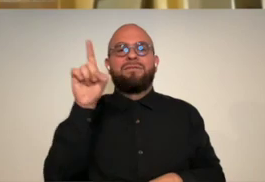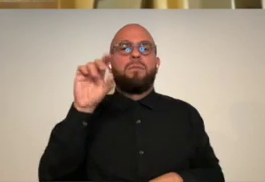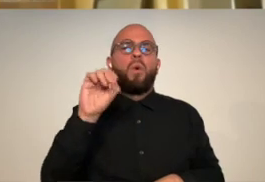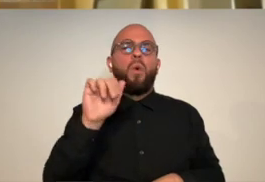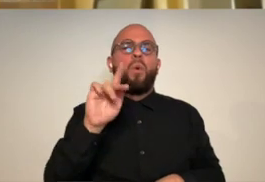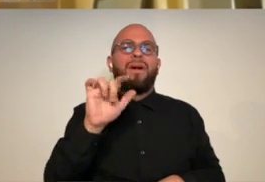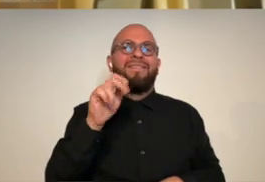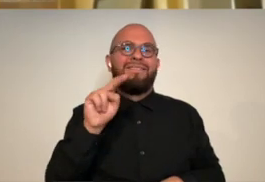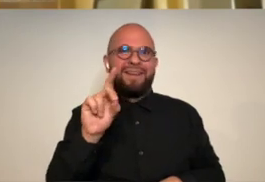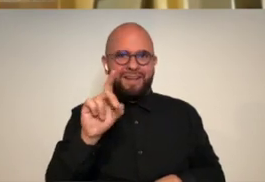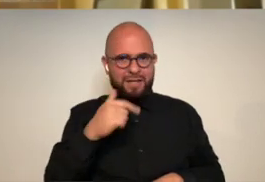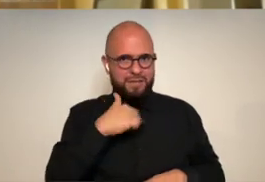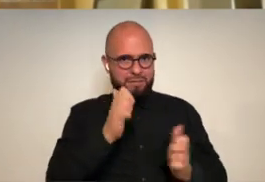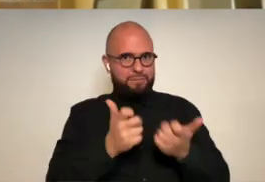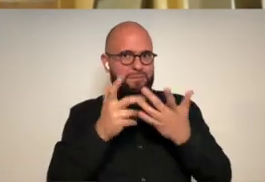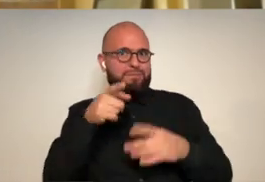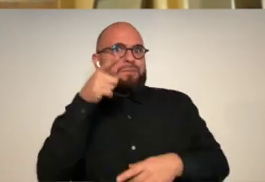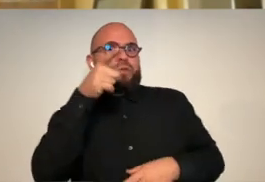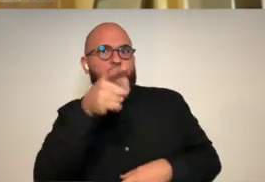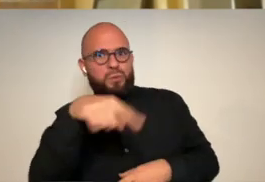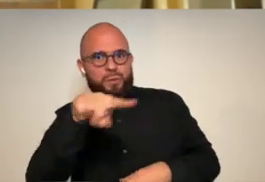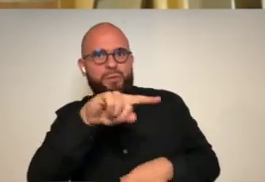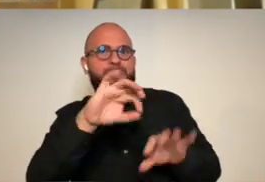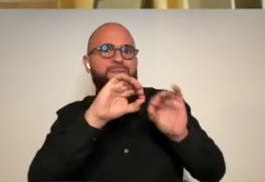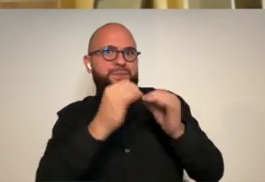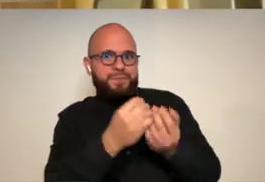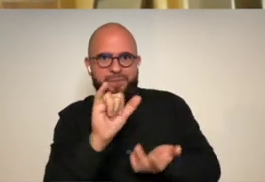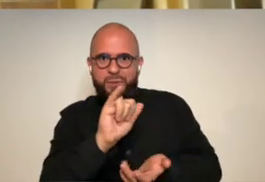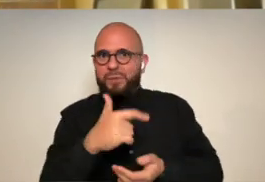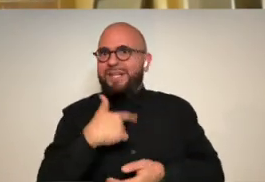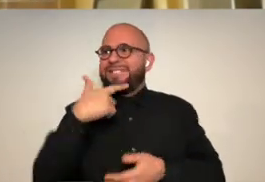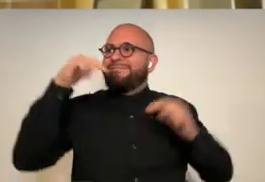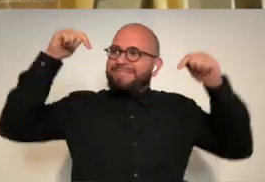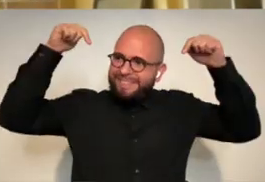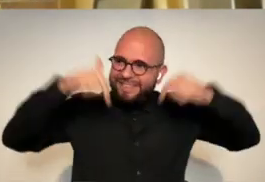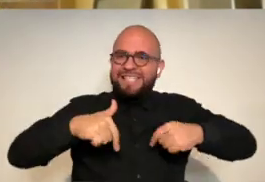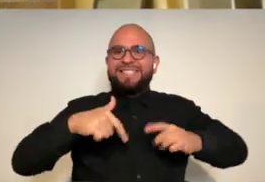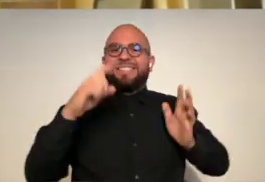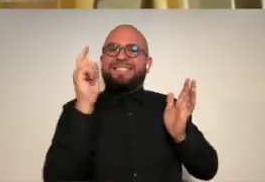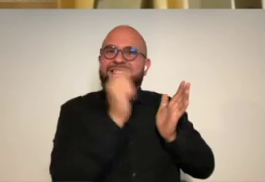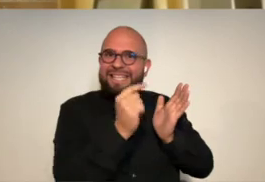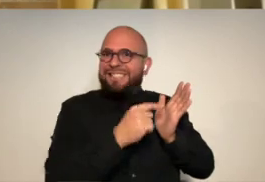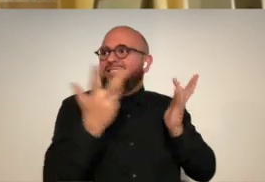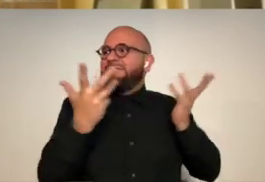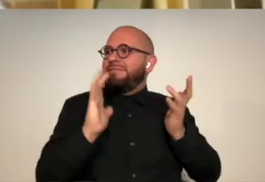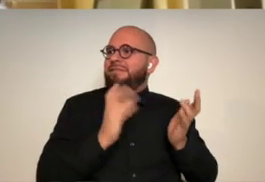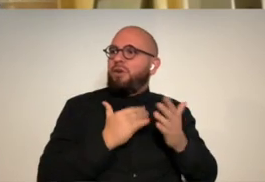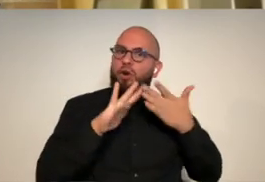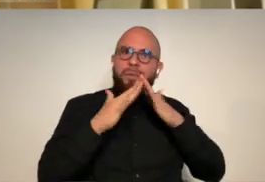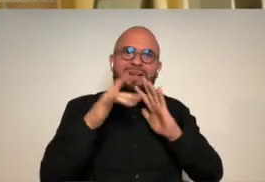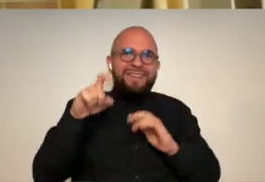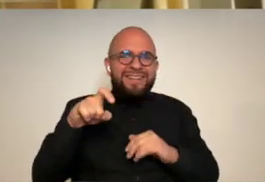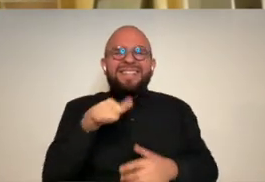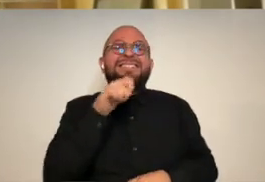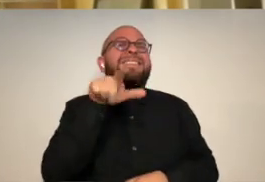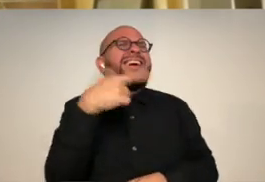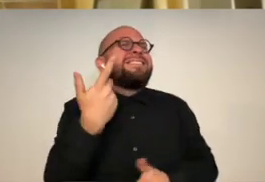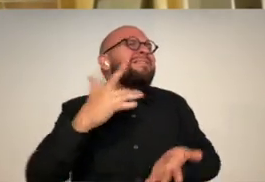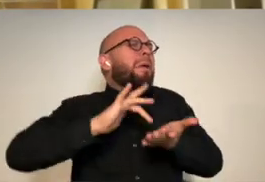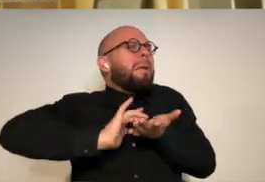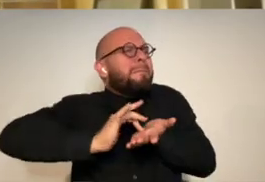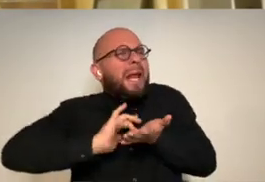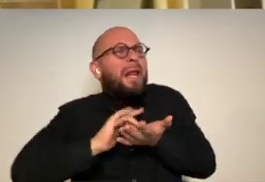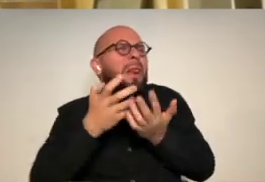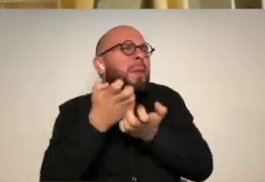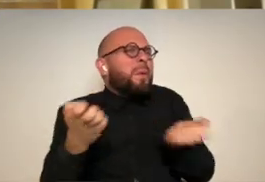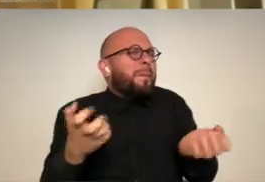out of oakland as one i bring you guys up and i'm like this is what we need to do this is what our community needs we don't